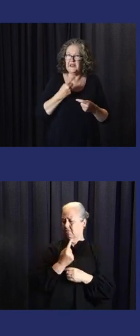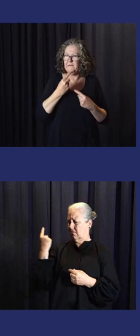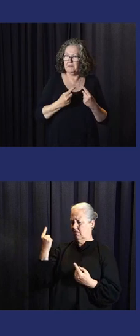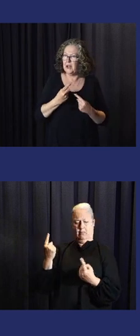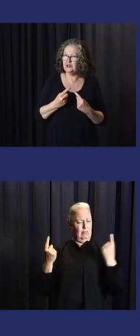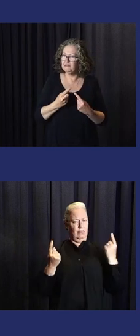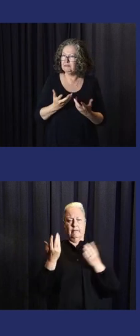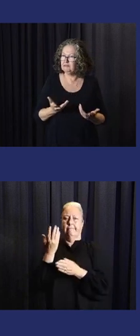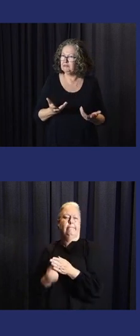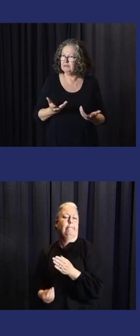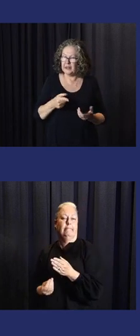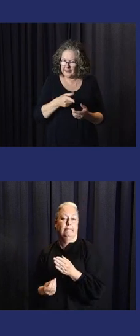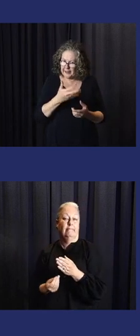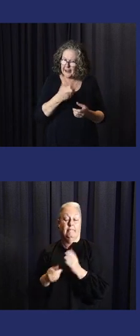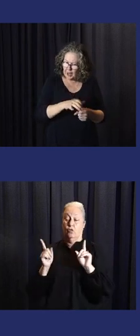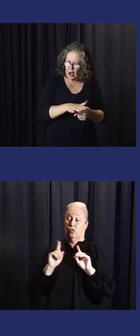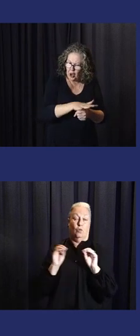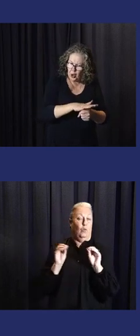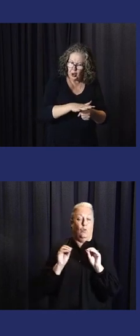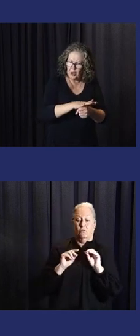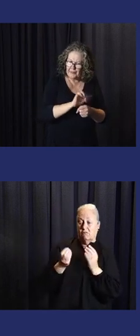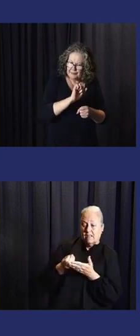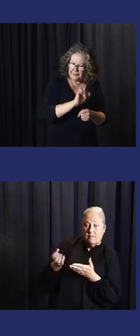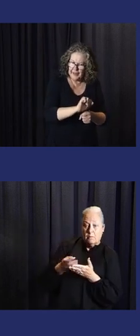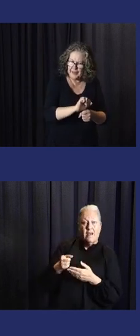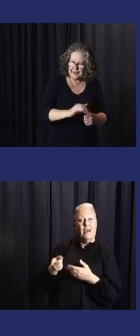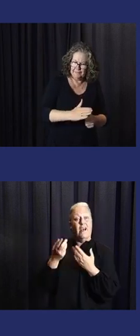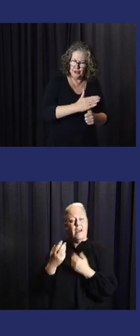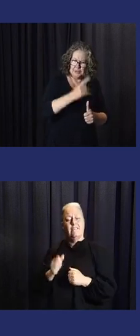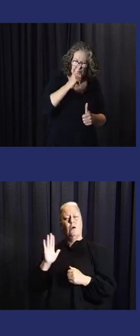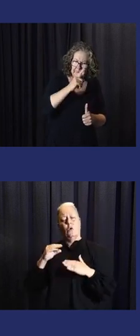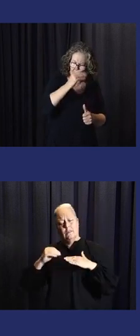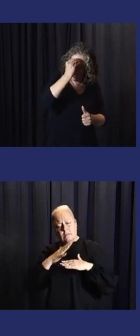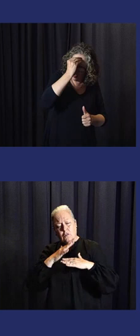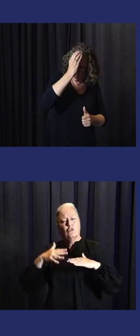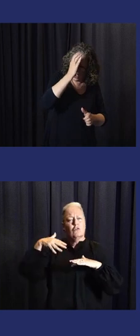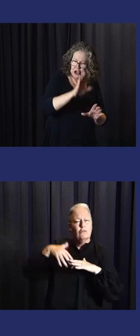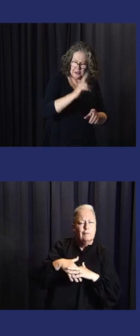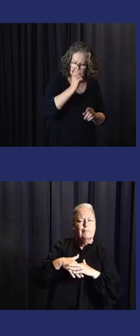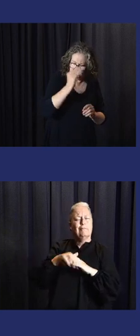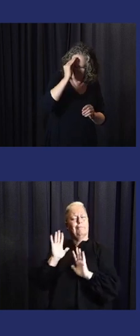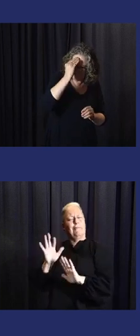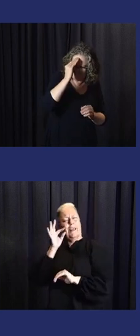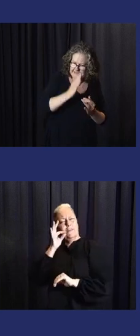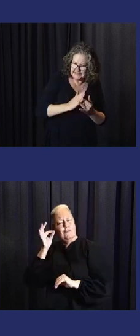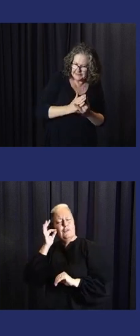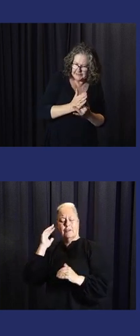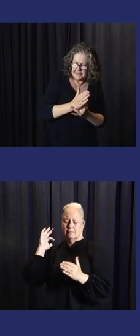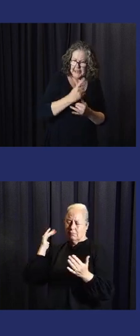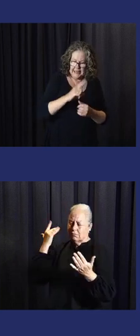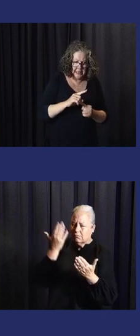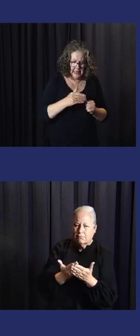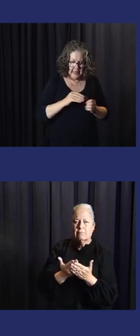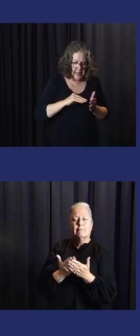communities where women have been isolated from information, even though they have the local, traditional, and indigenous knowledge